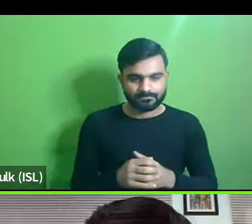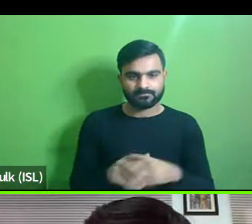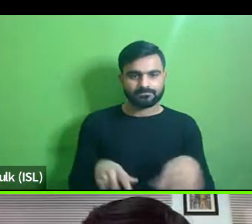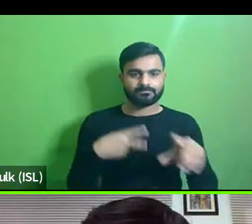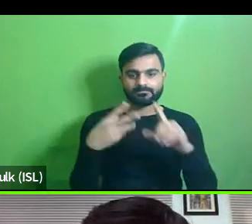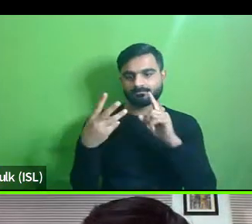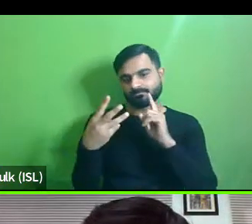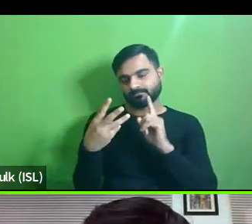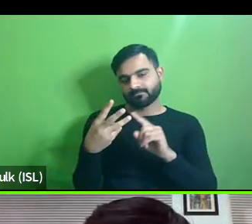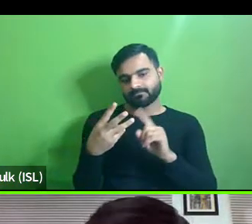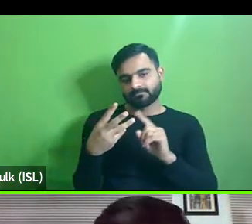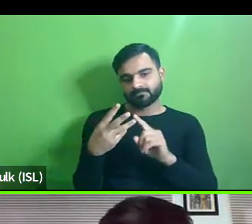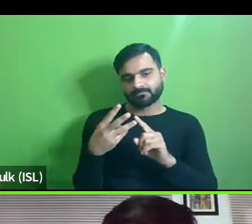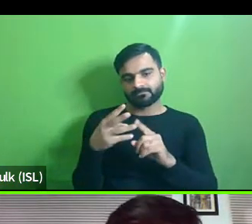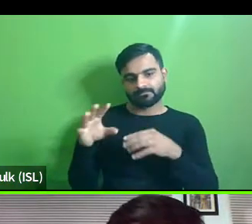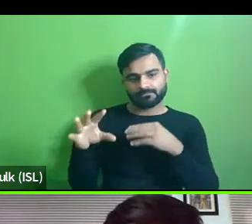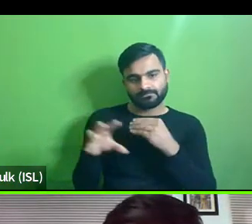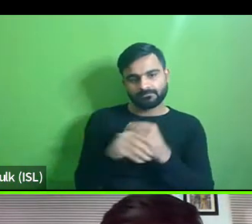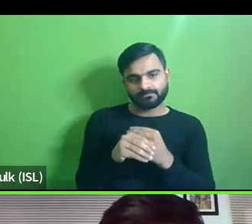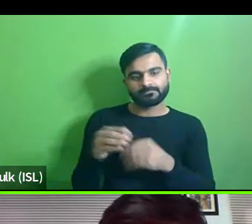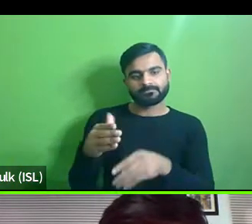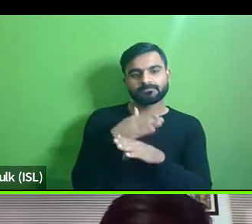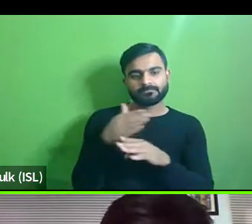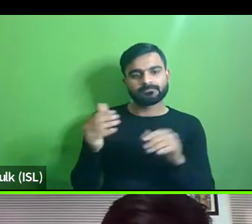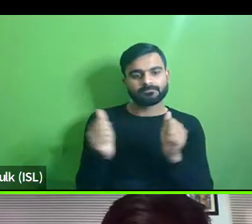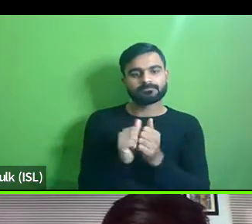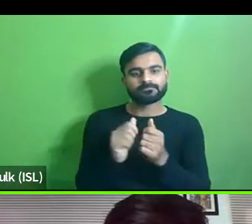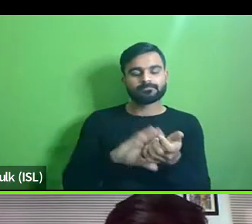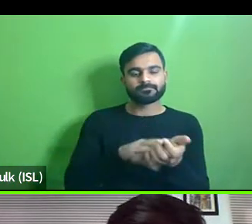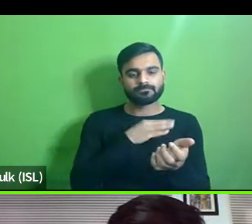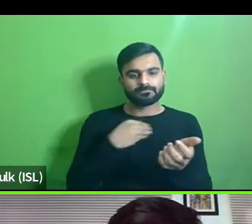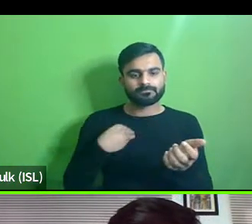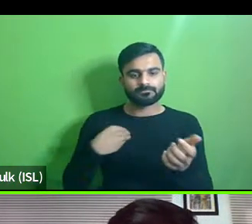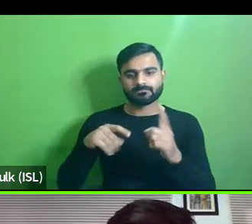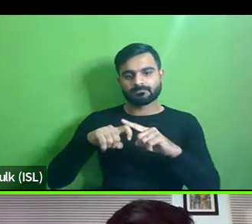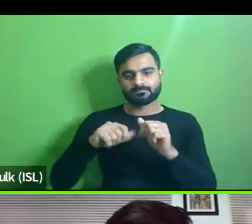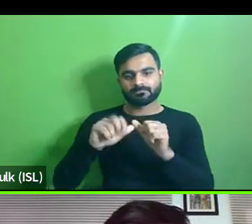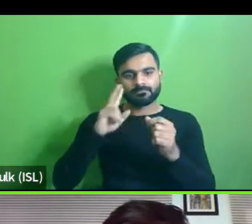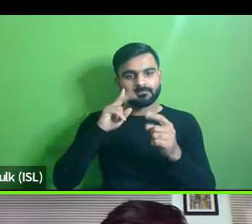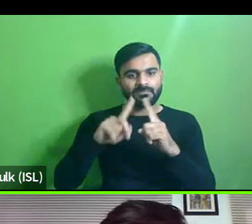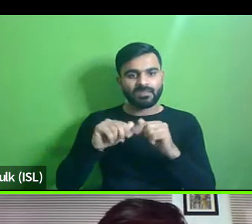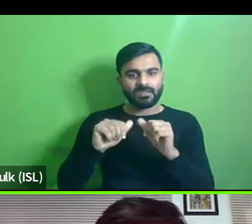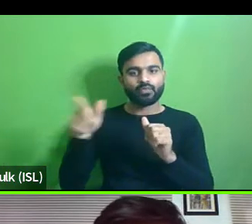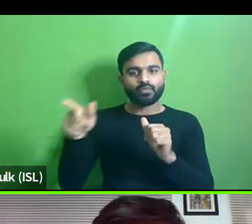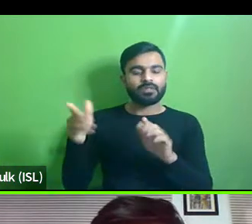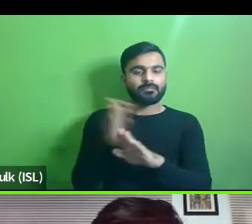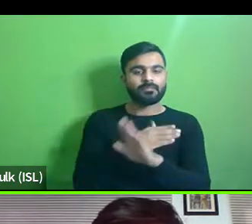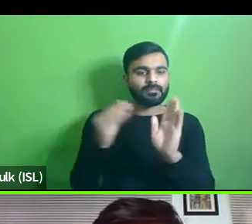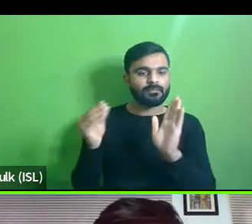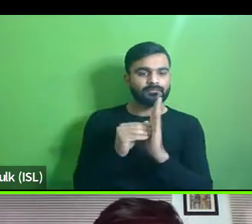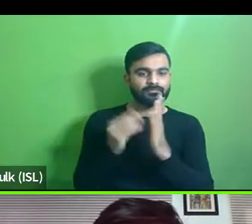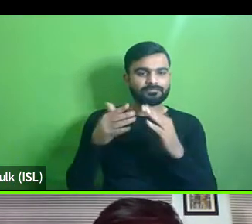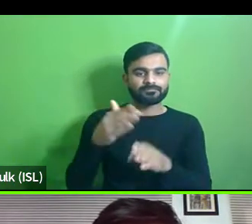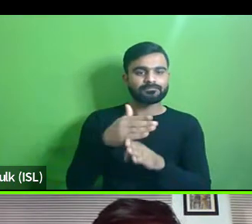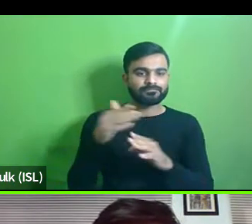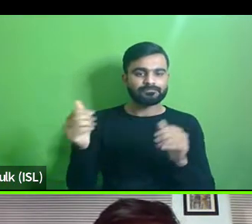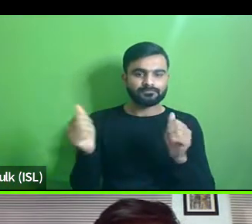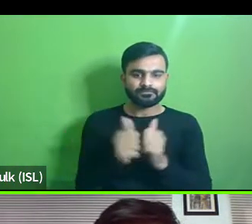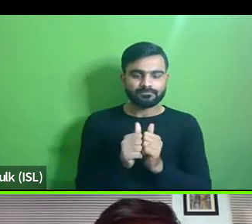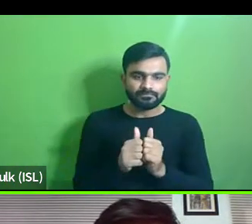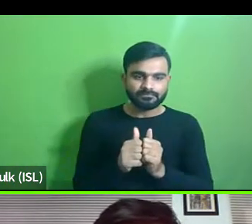i would uh further add to the stakeholder part which dr kavita had already mentioned so uh stakeholder uh